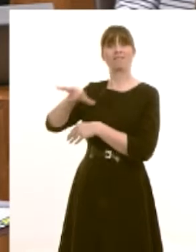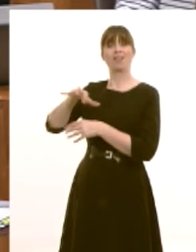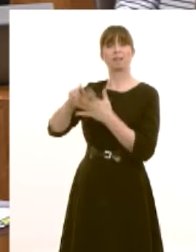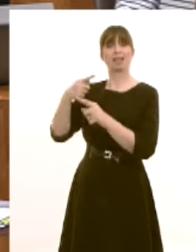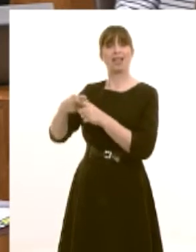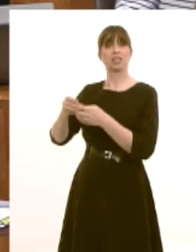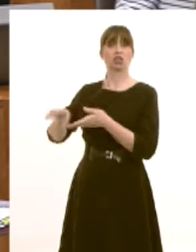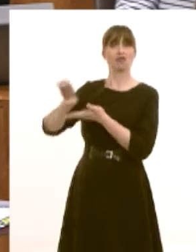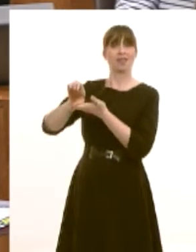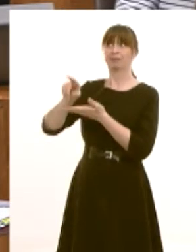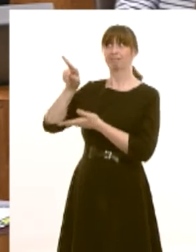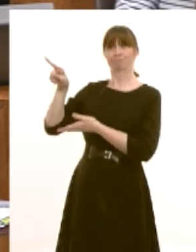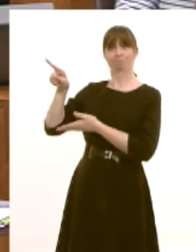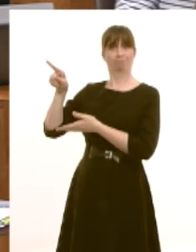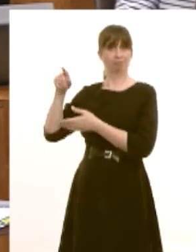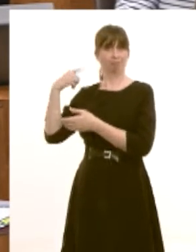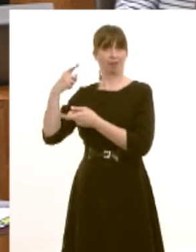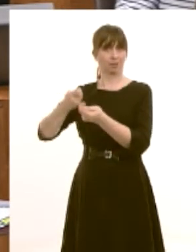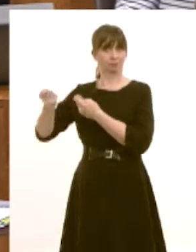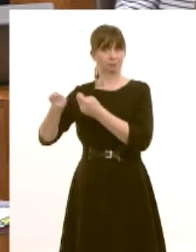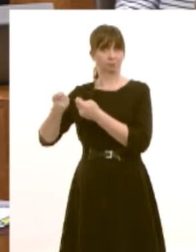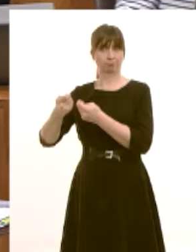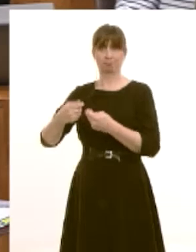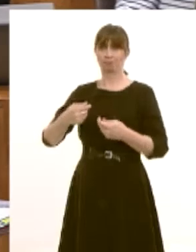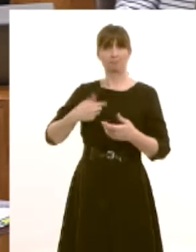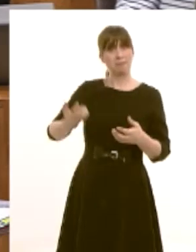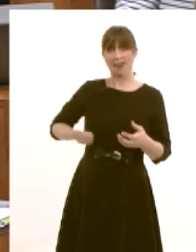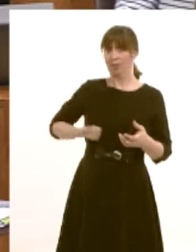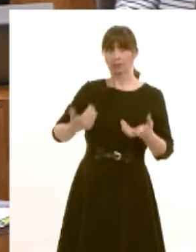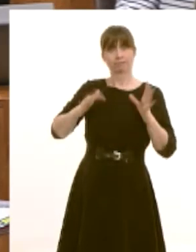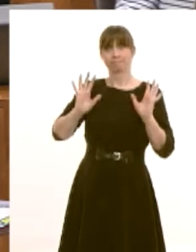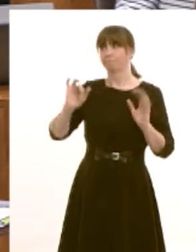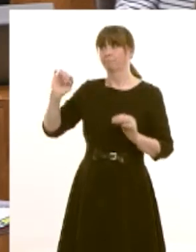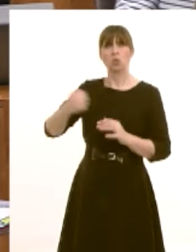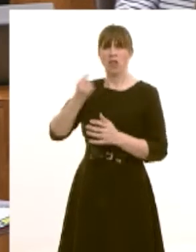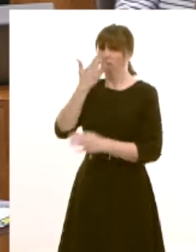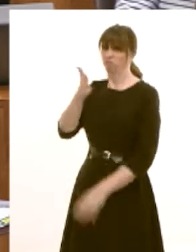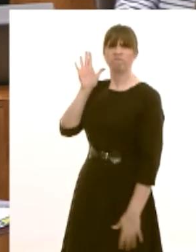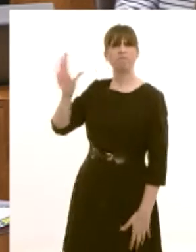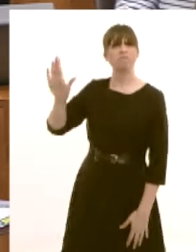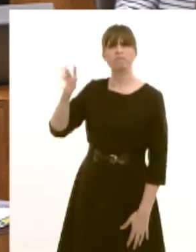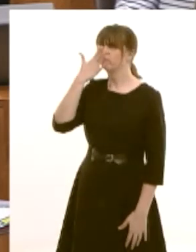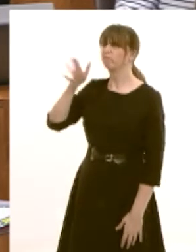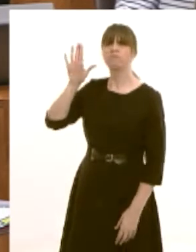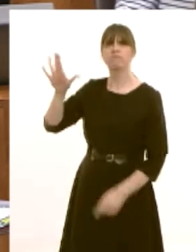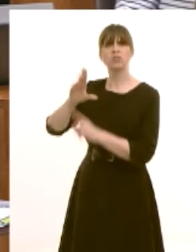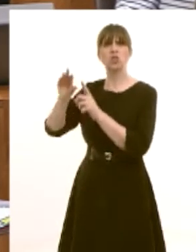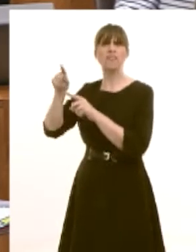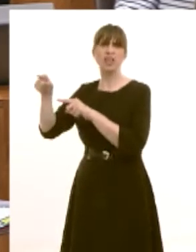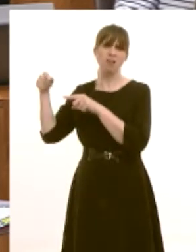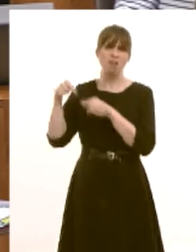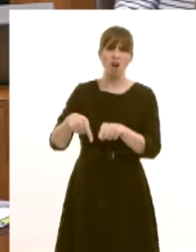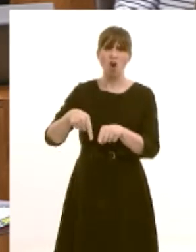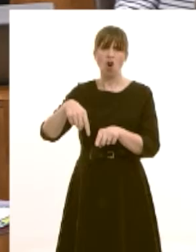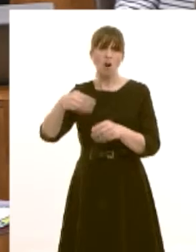there are issues with regard to to other benefits which we don't control and we've deplored what the uk government has done in attacking those who are the